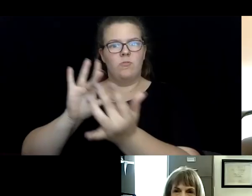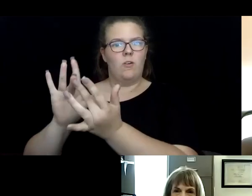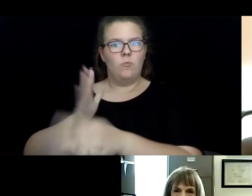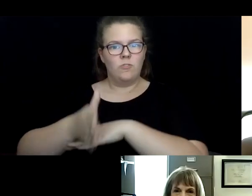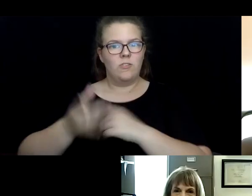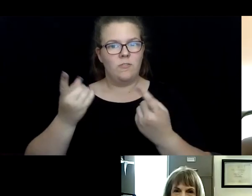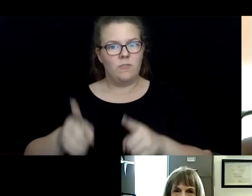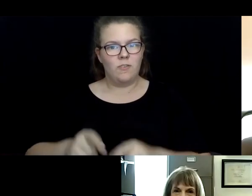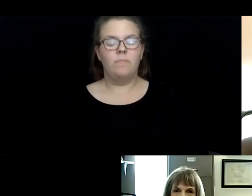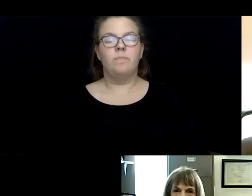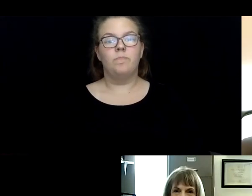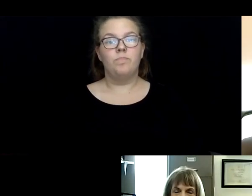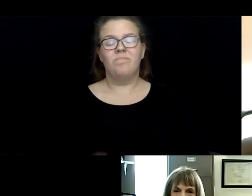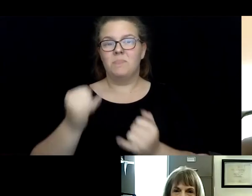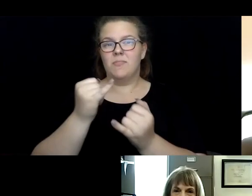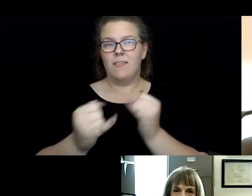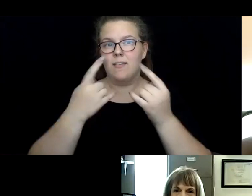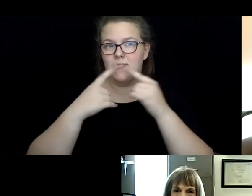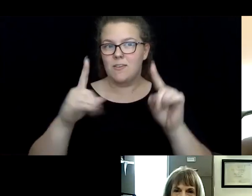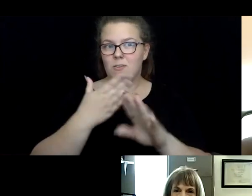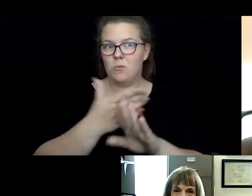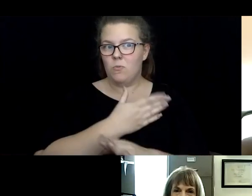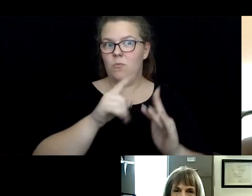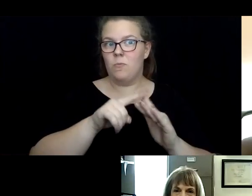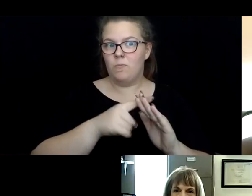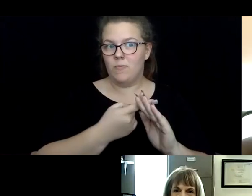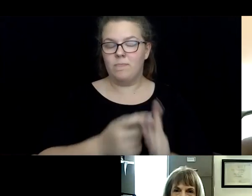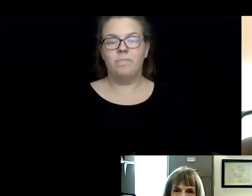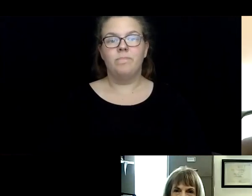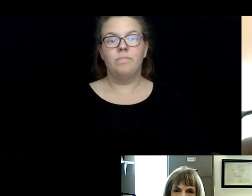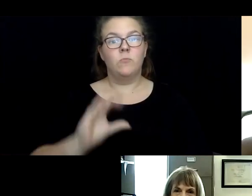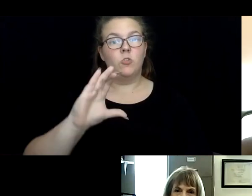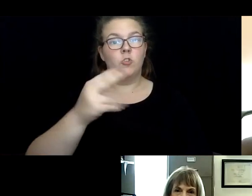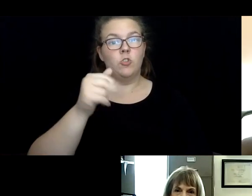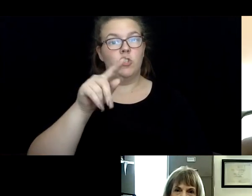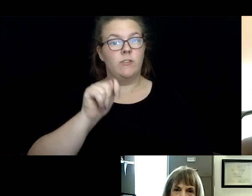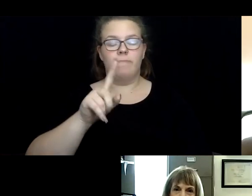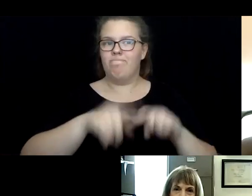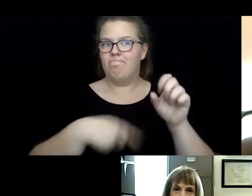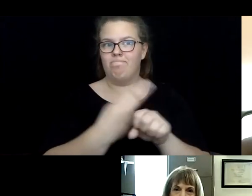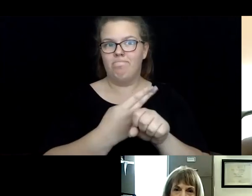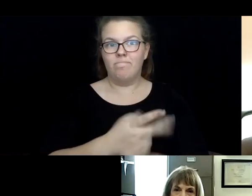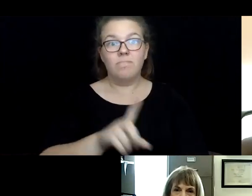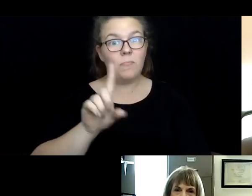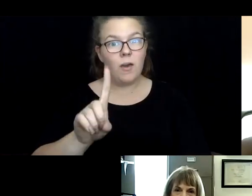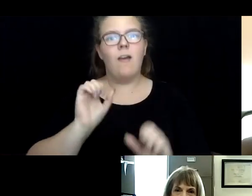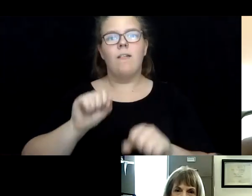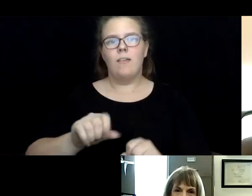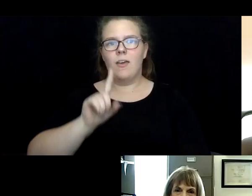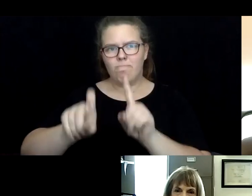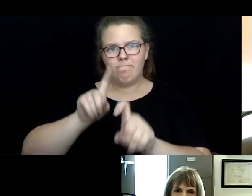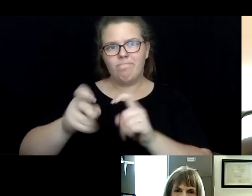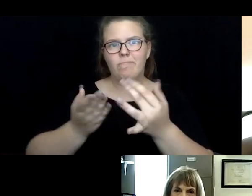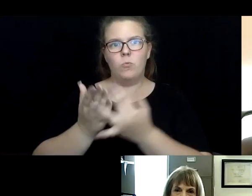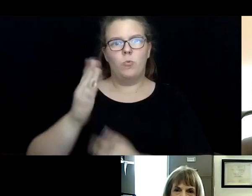And one last announcement before we begin. The chat feature is disabled, however, you can ask questions using the Q